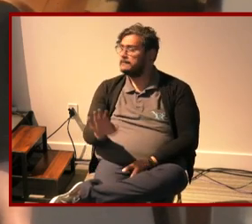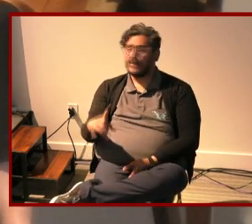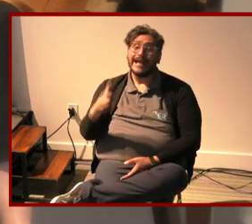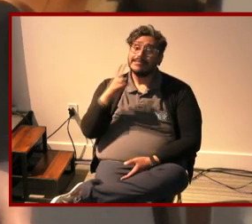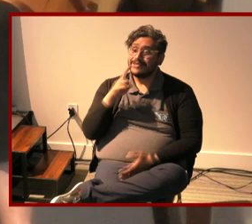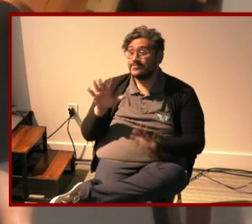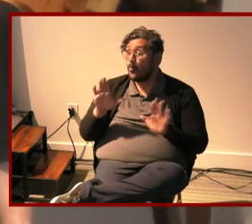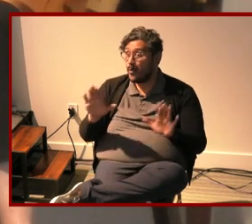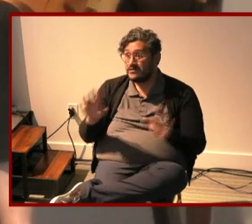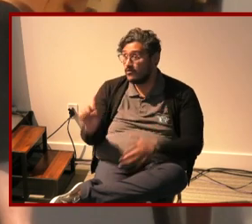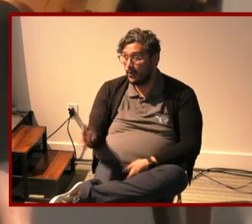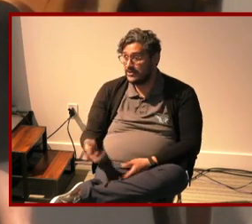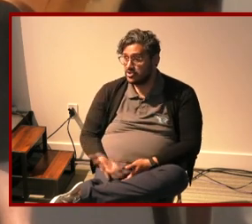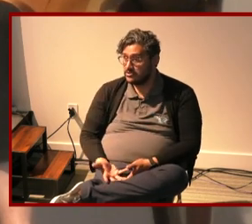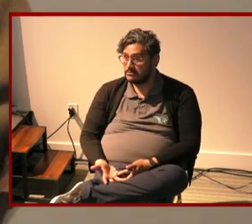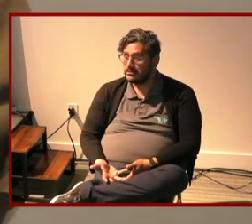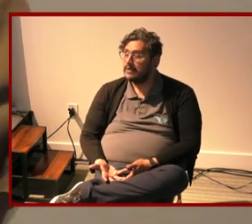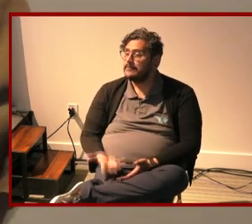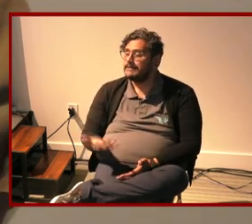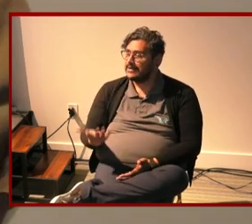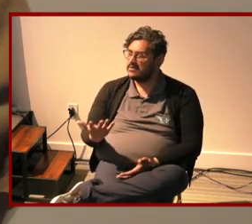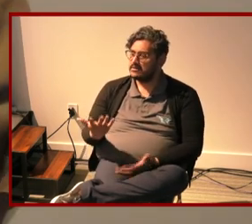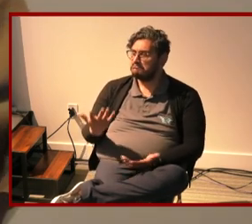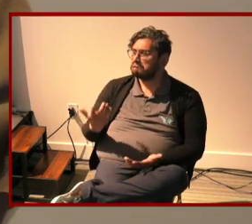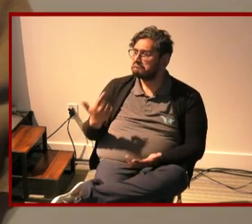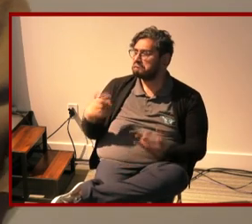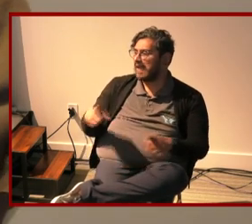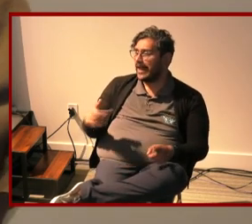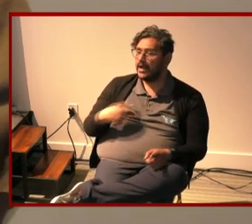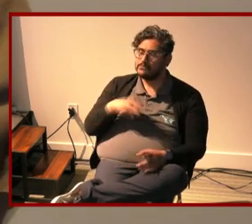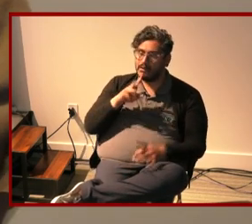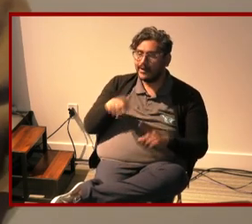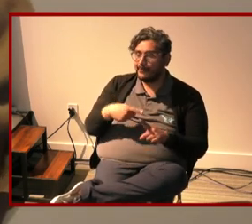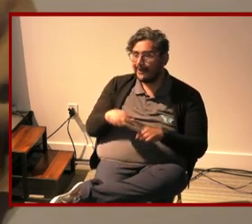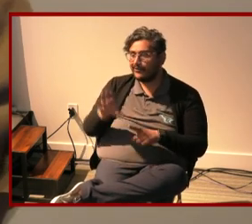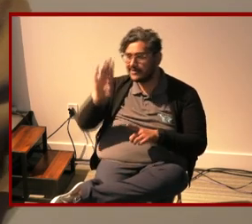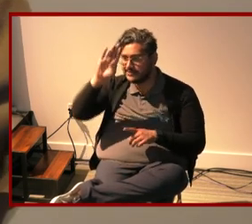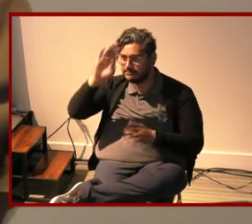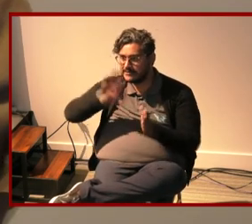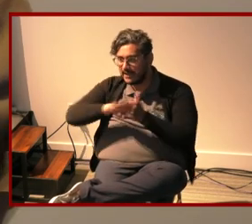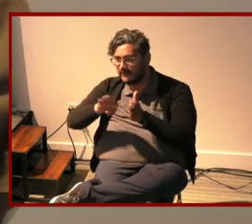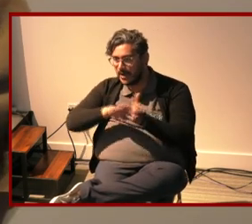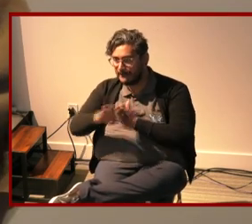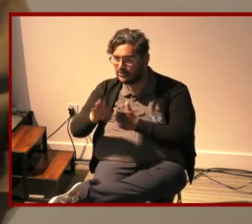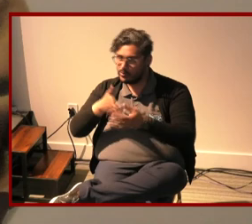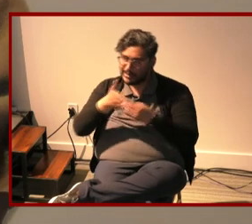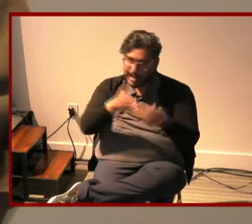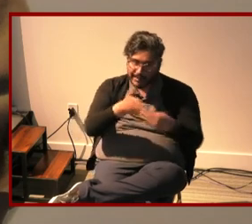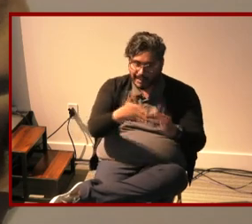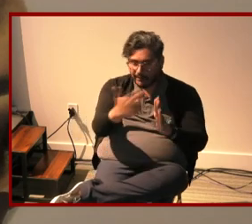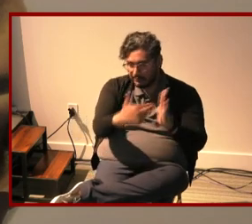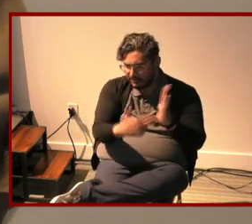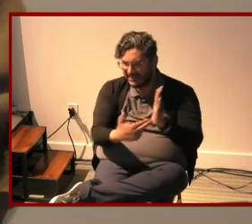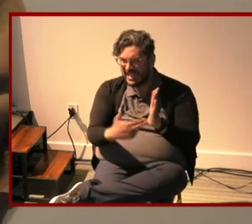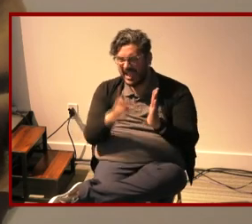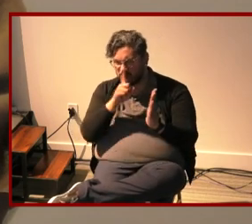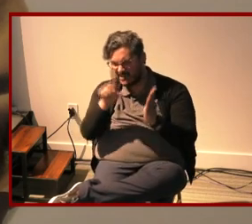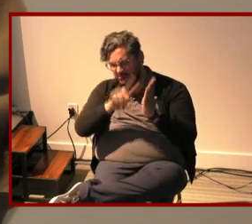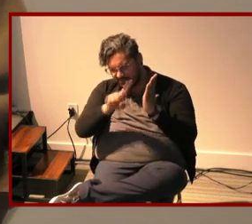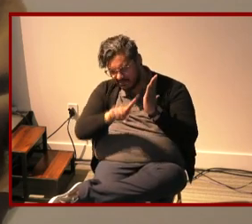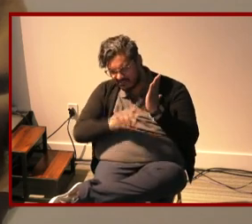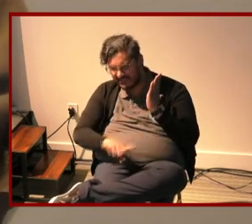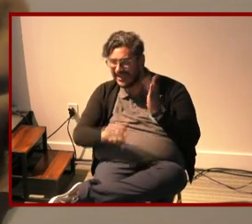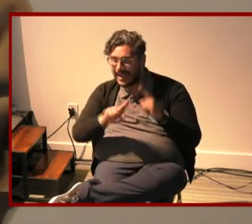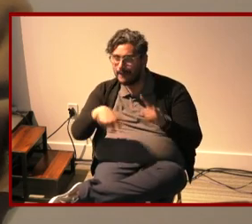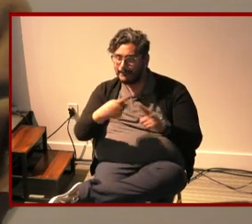question because even as i'm talking about the developmental guidelines and critiquing them as this thing that creates the condition the